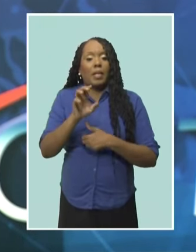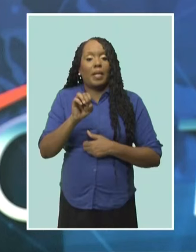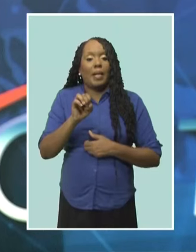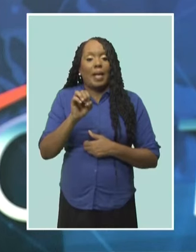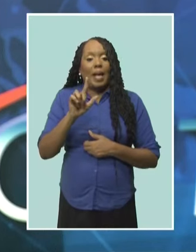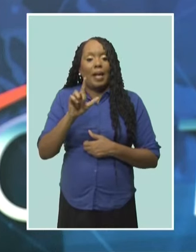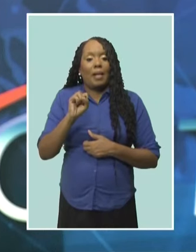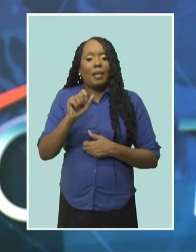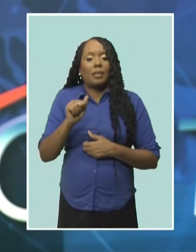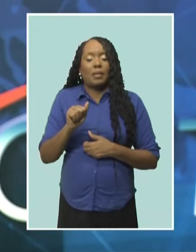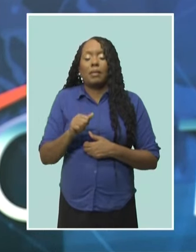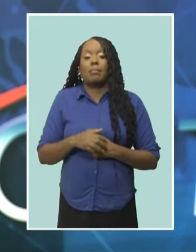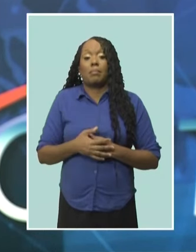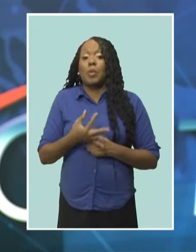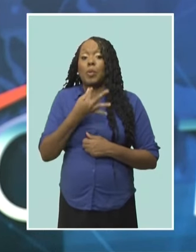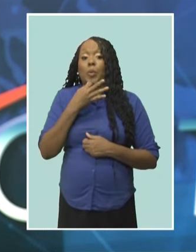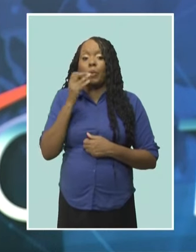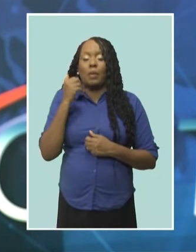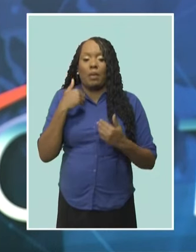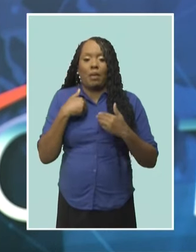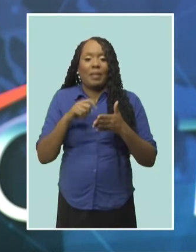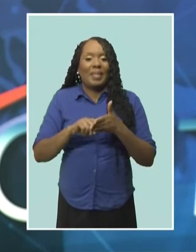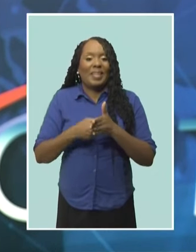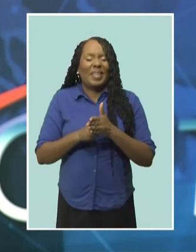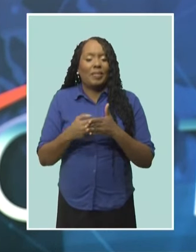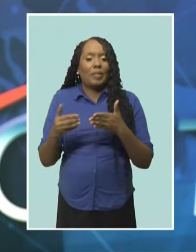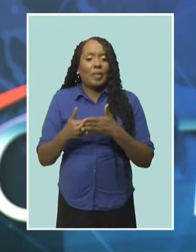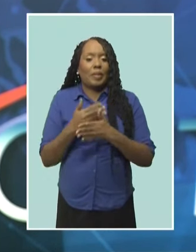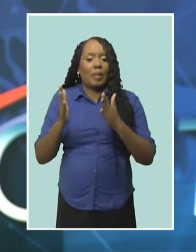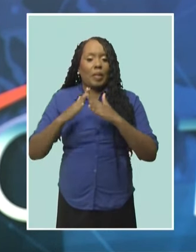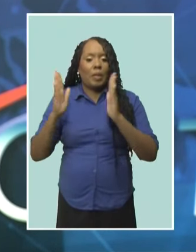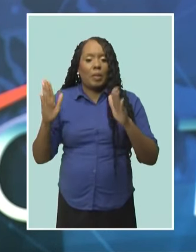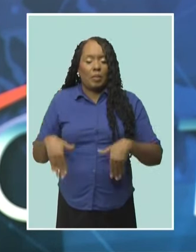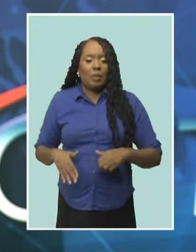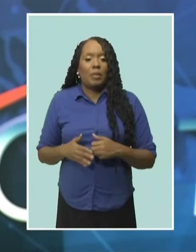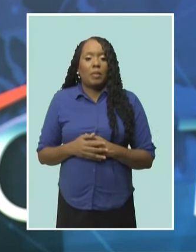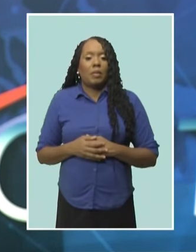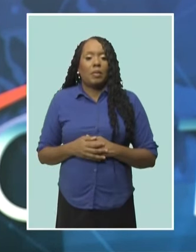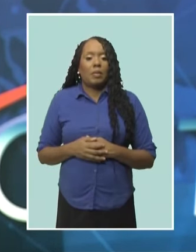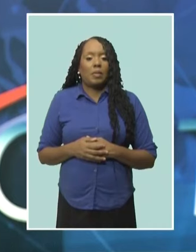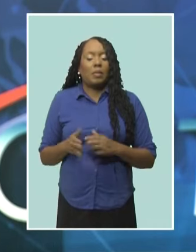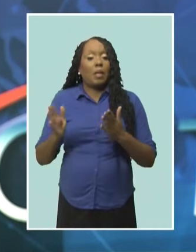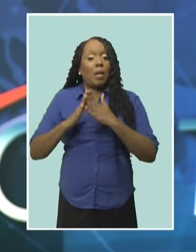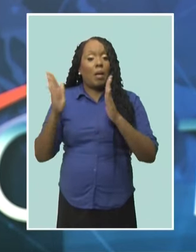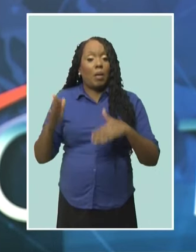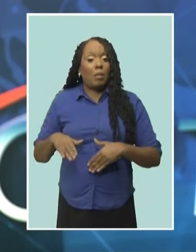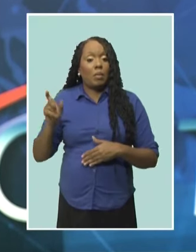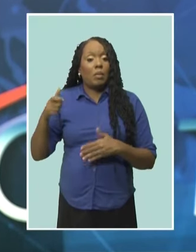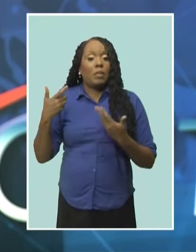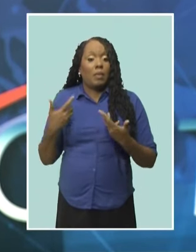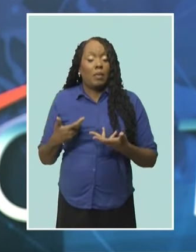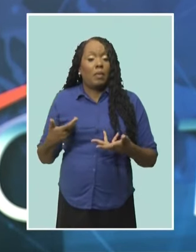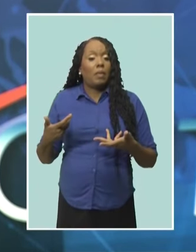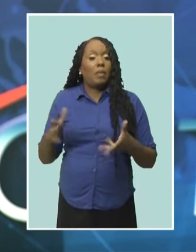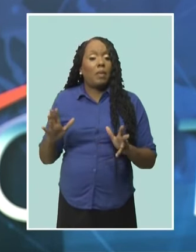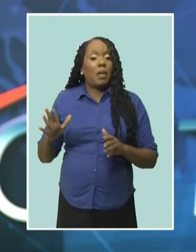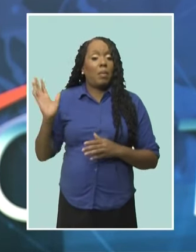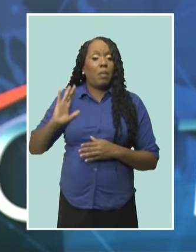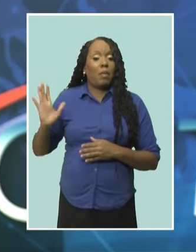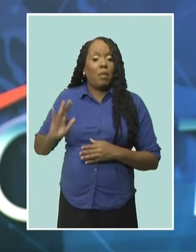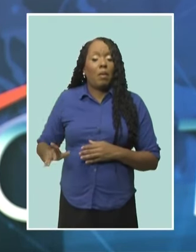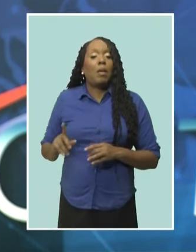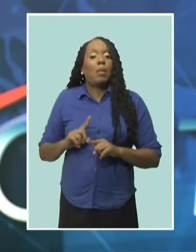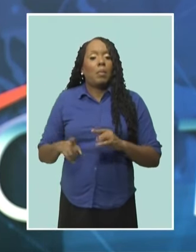government. Officials say the steel frame houses, scheduled to have been completed a few years ago, are built to resist Category